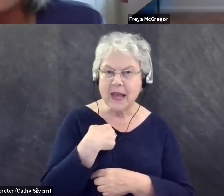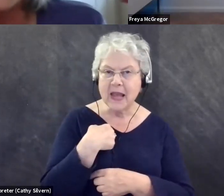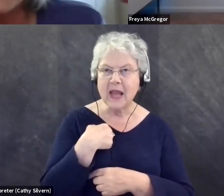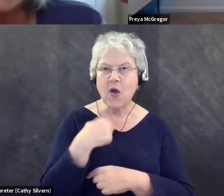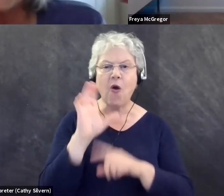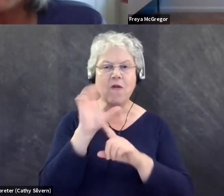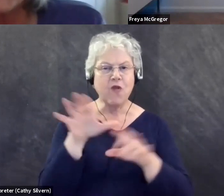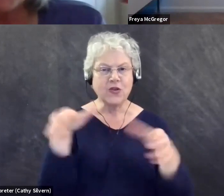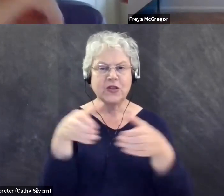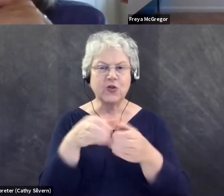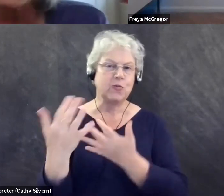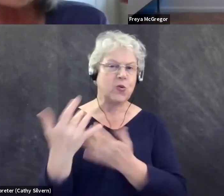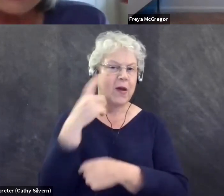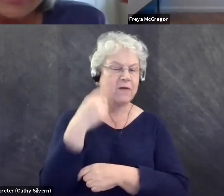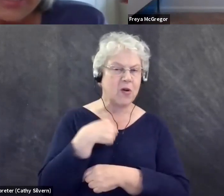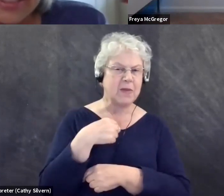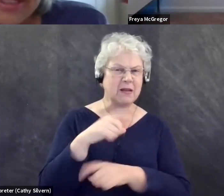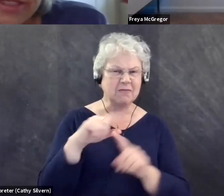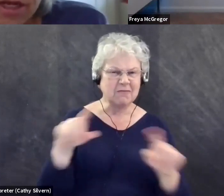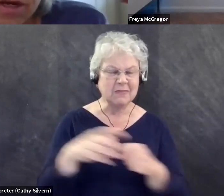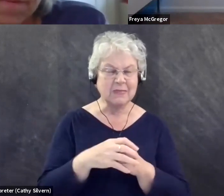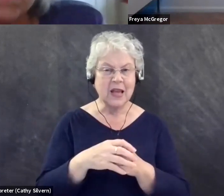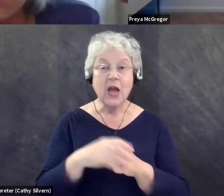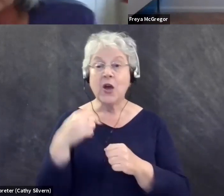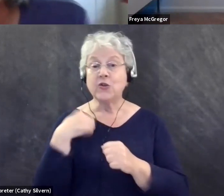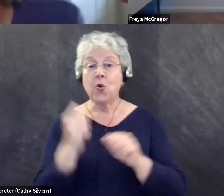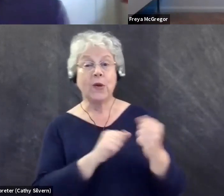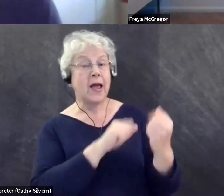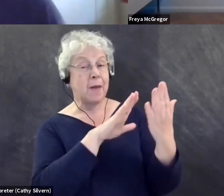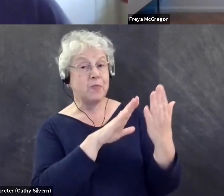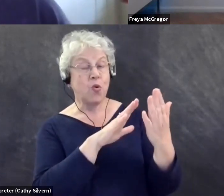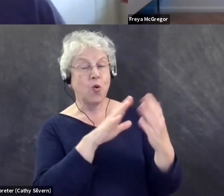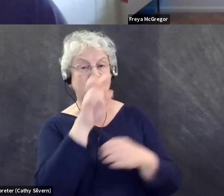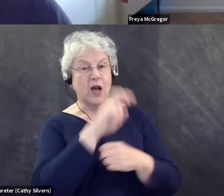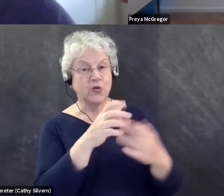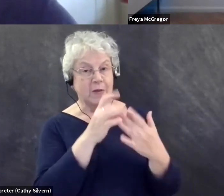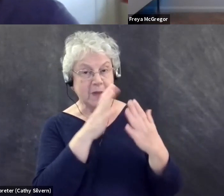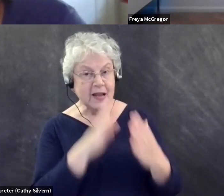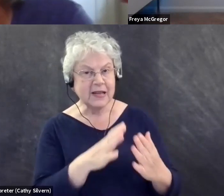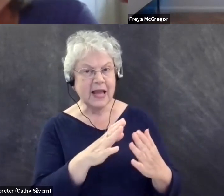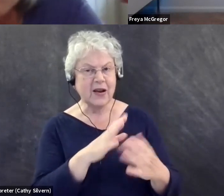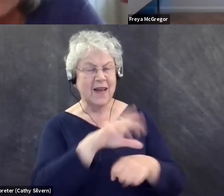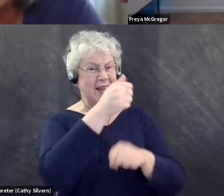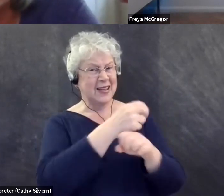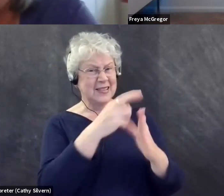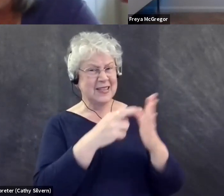well, the way I like to approach trip leaders is, um, not really just sort of set the ground rules, but to